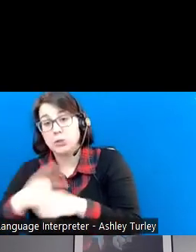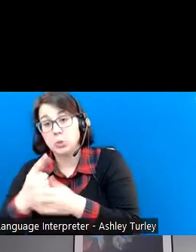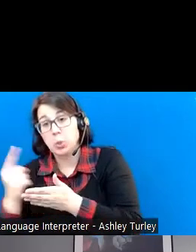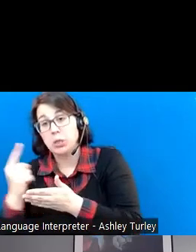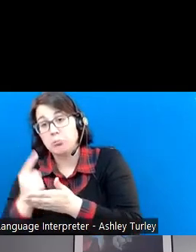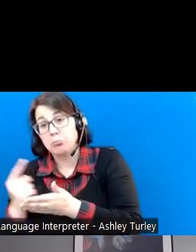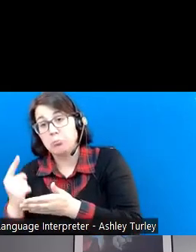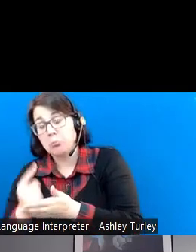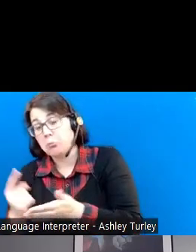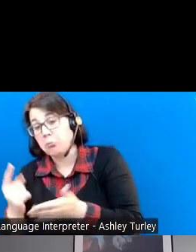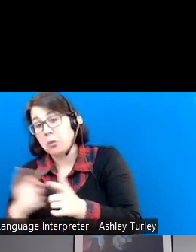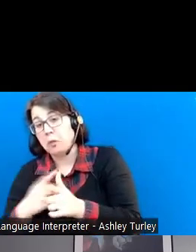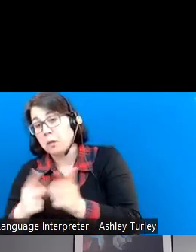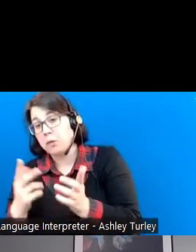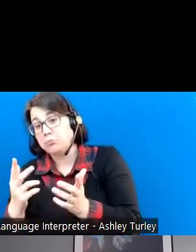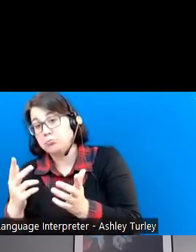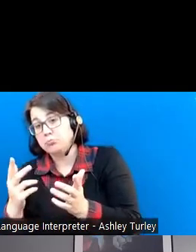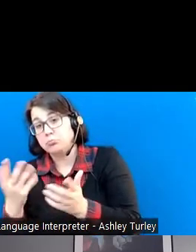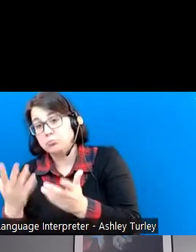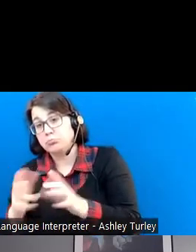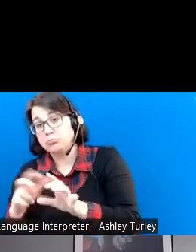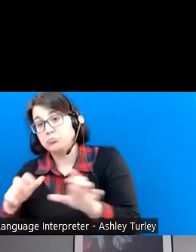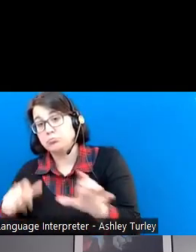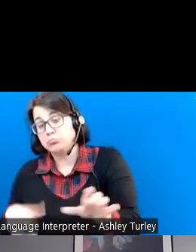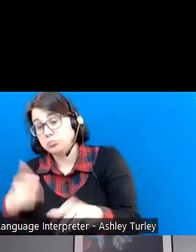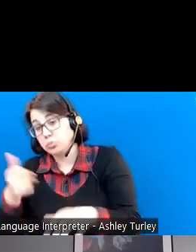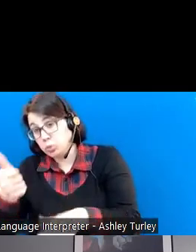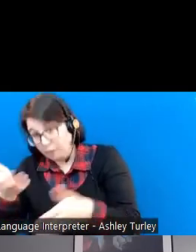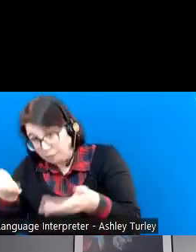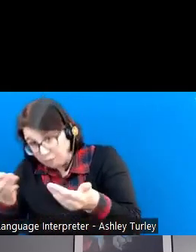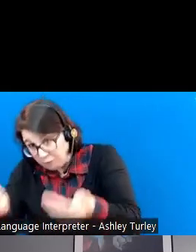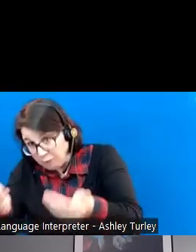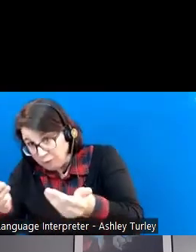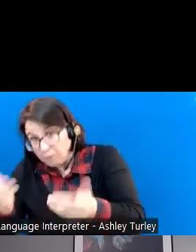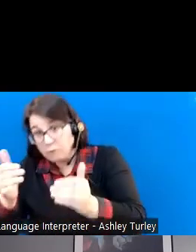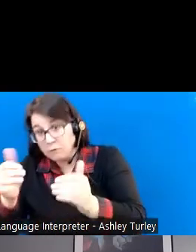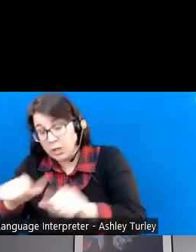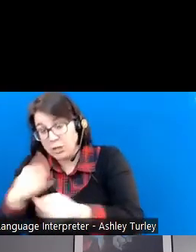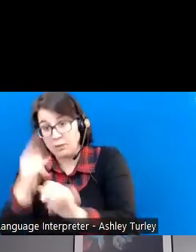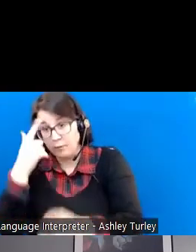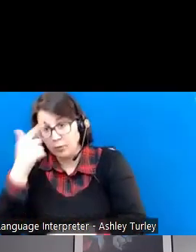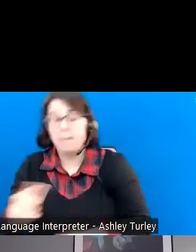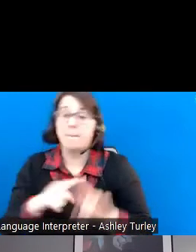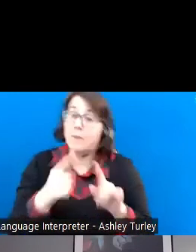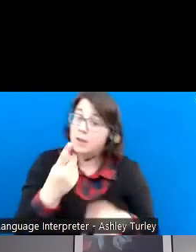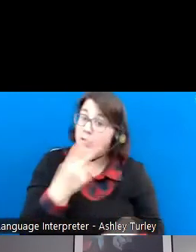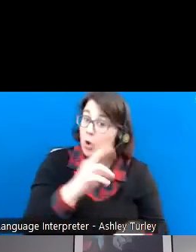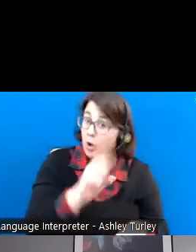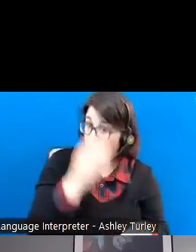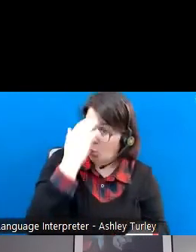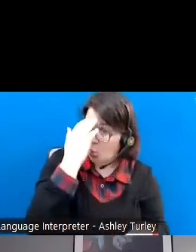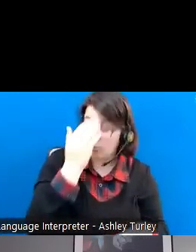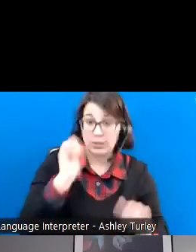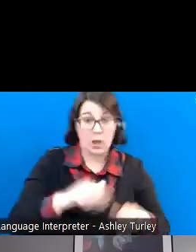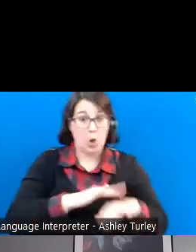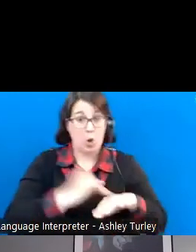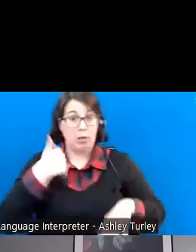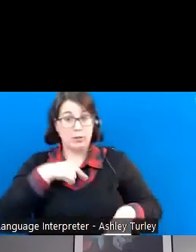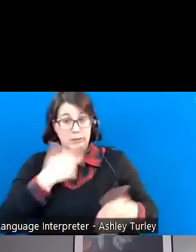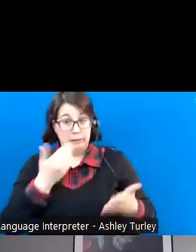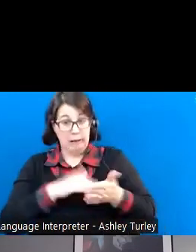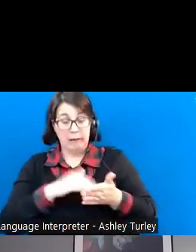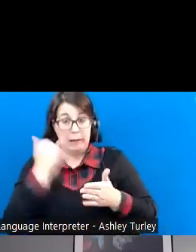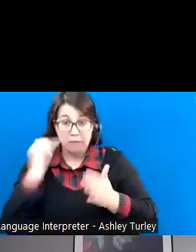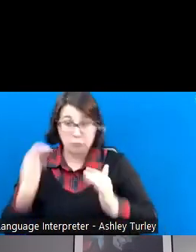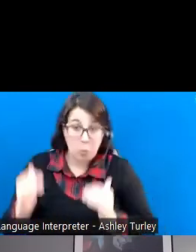do the job independently on their own. But DRS knows and the employer always knows that they can call job squad back if the person gets promoted.